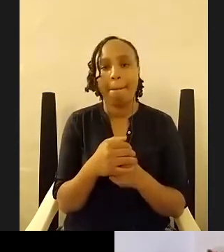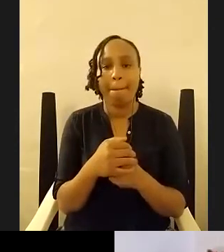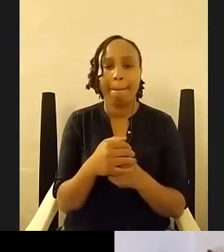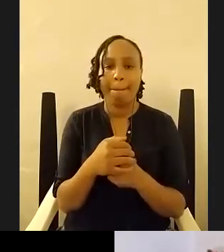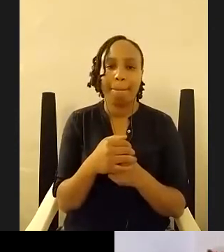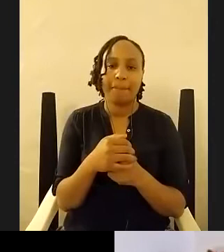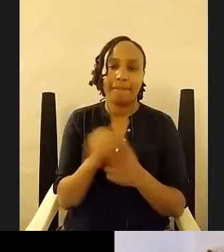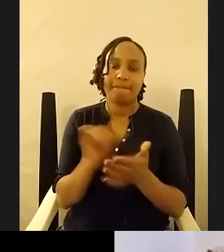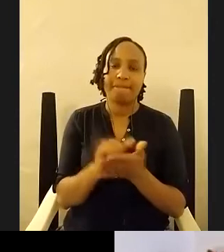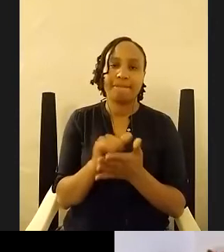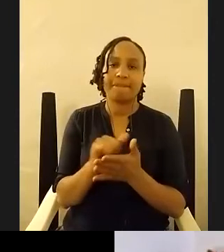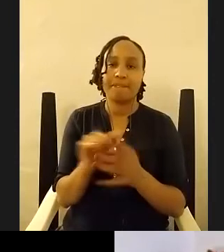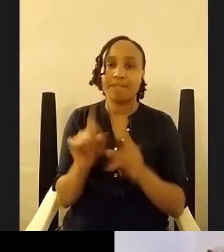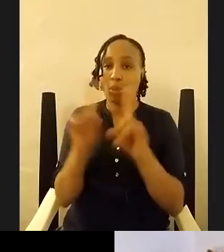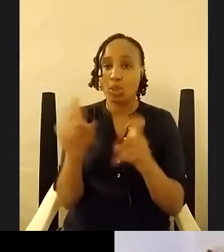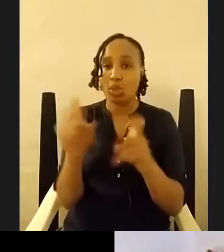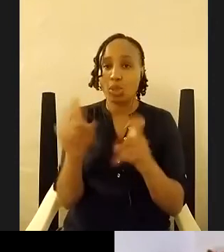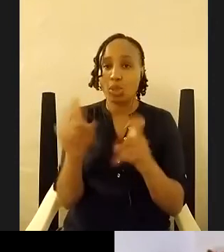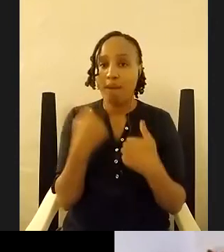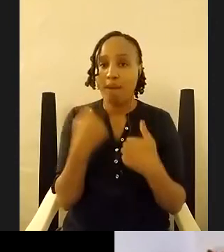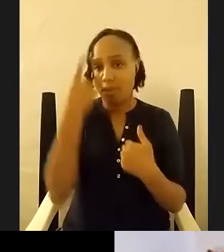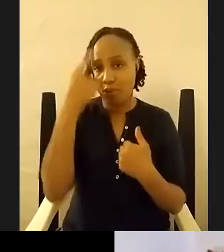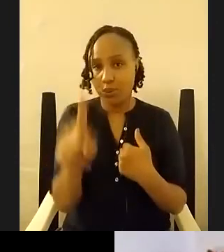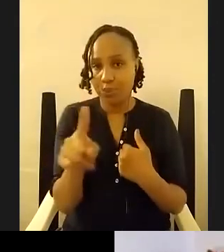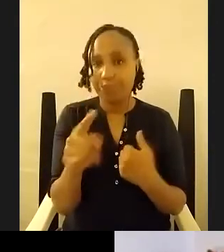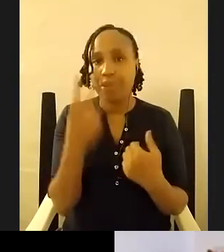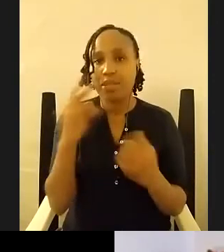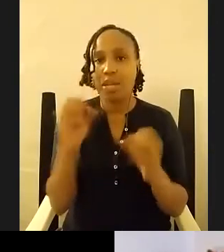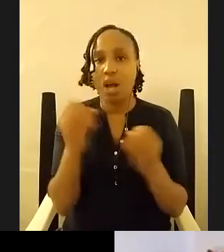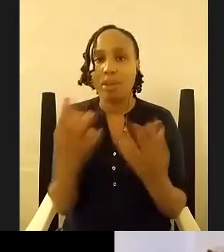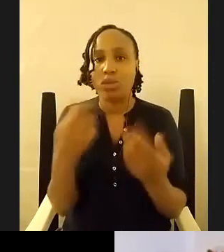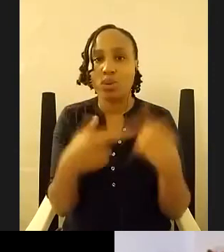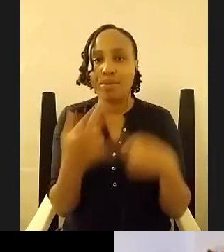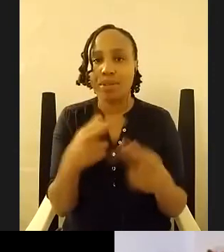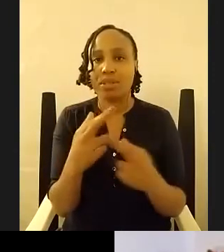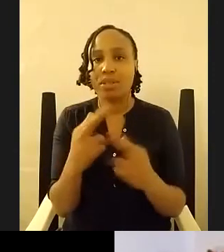uh seeing how much you revise when do you know your story is ready to leave your hands